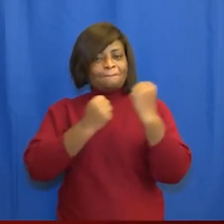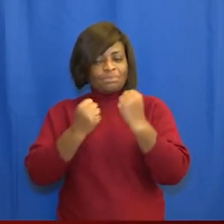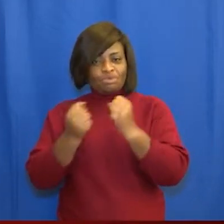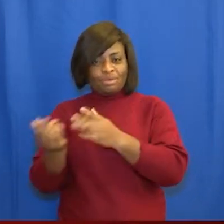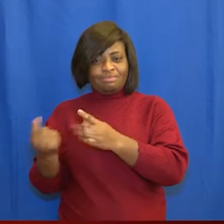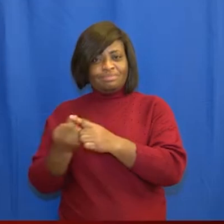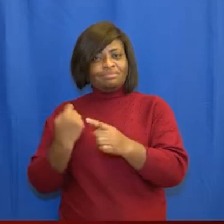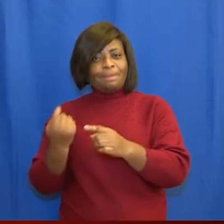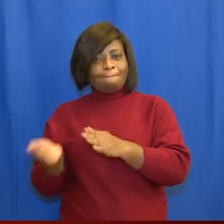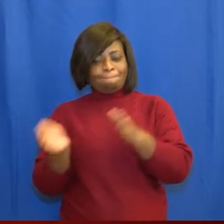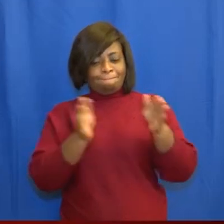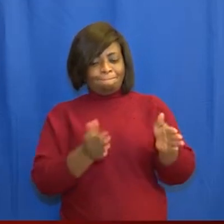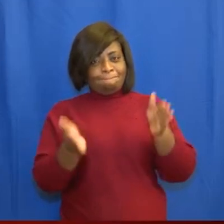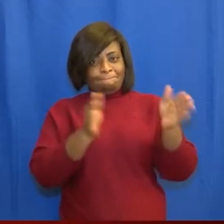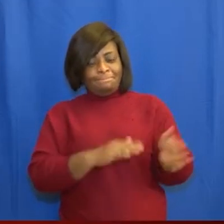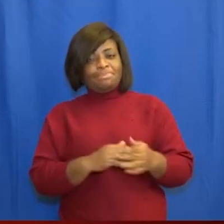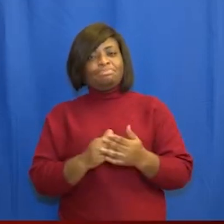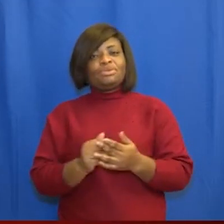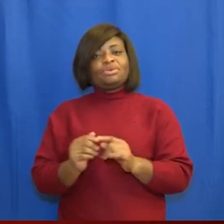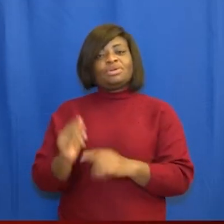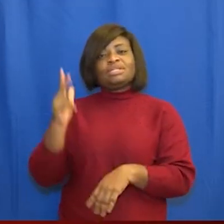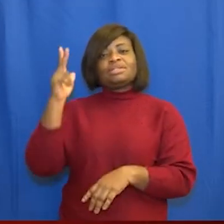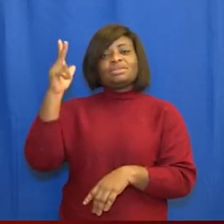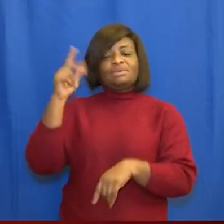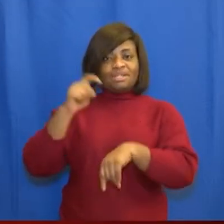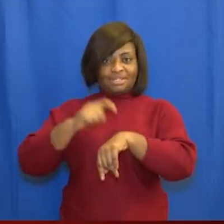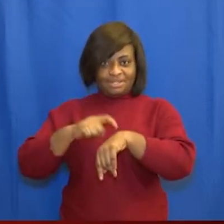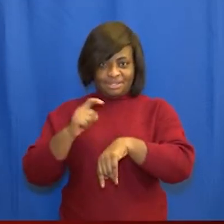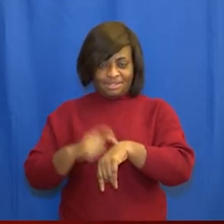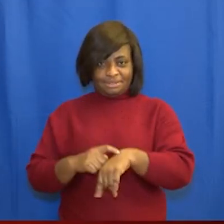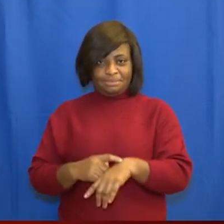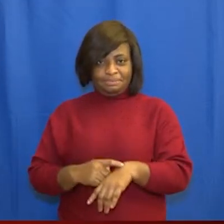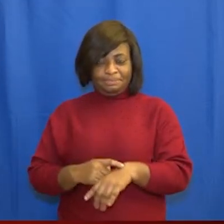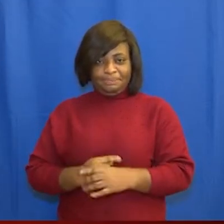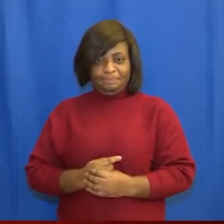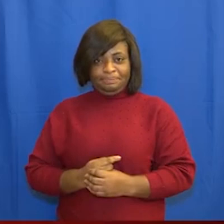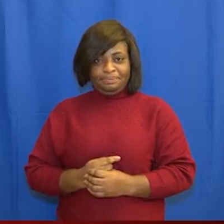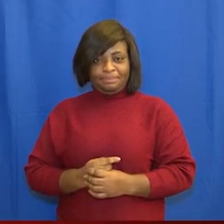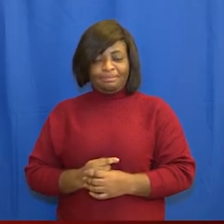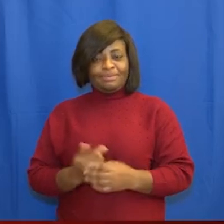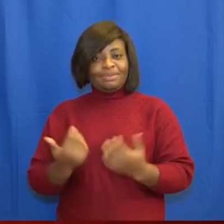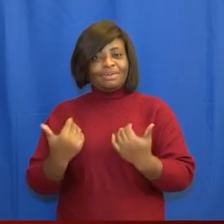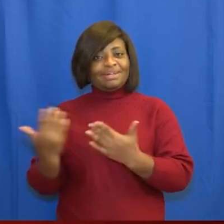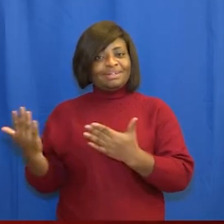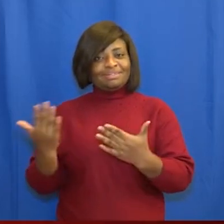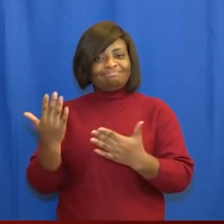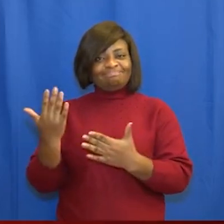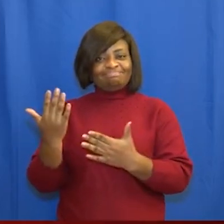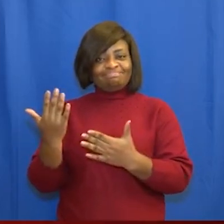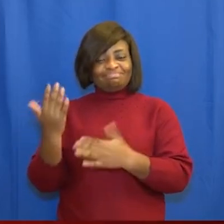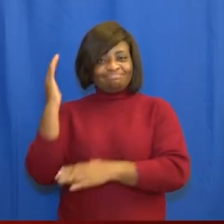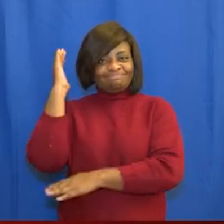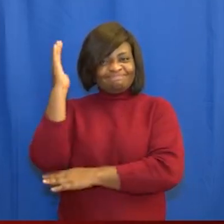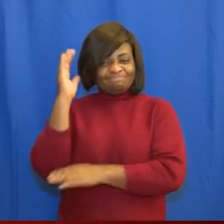governing to an opposition party on three separate occasions redress of the supreme court was